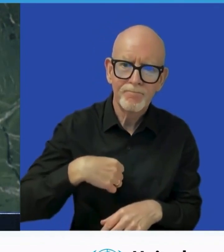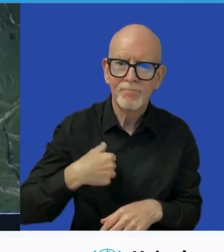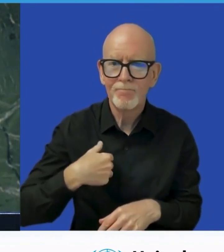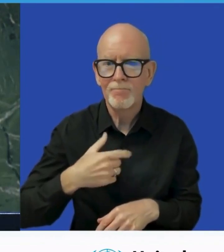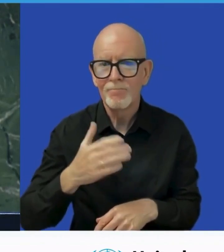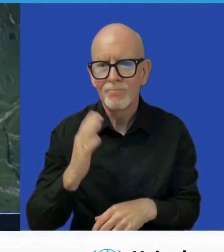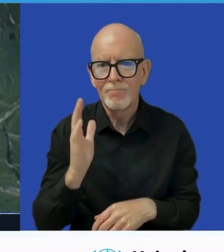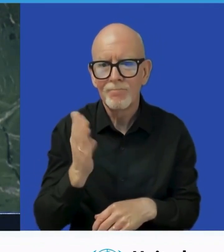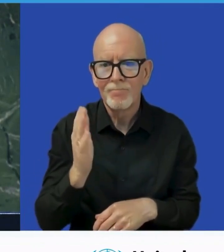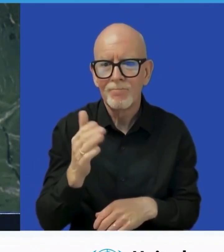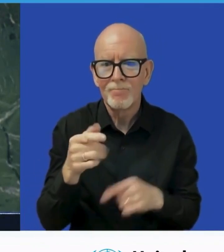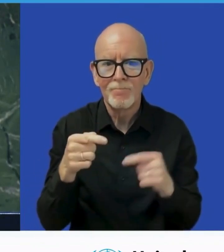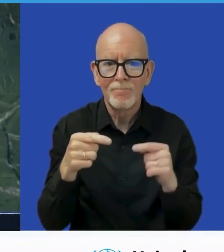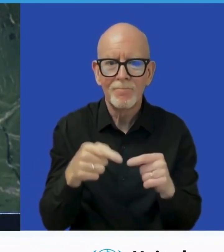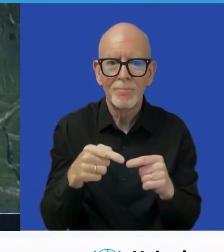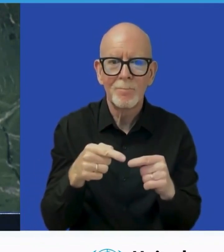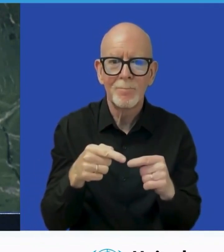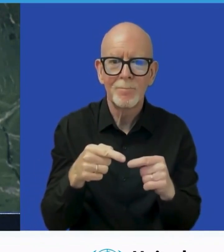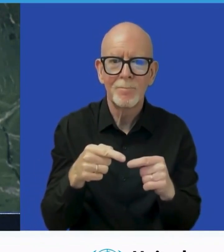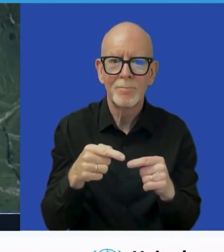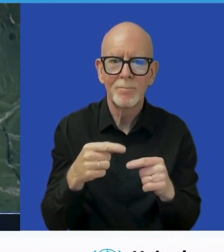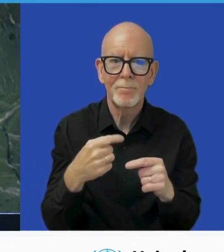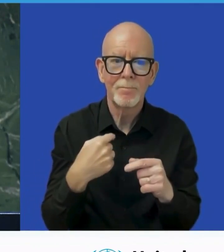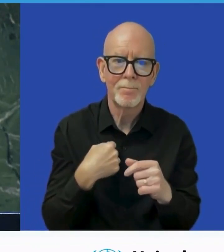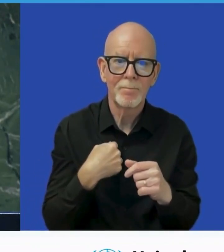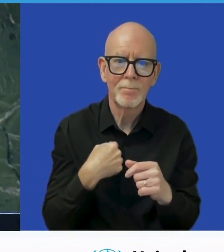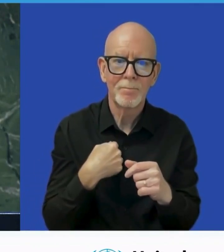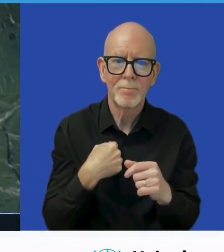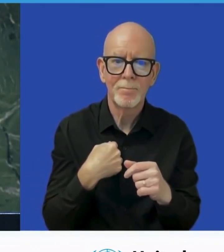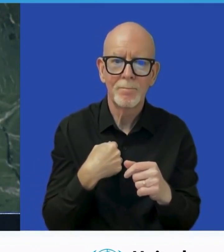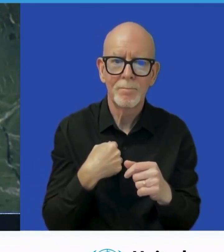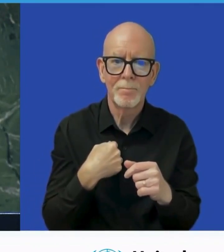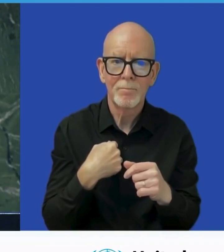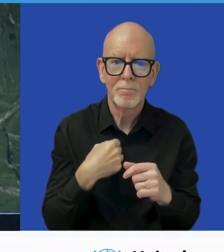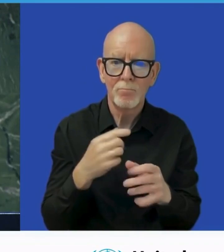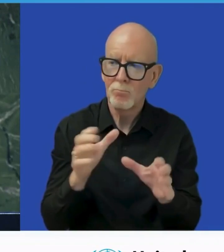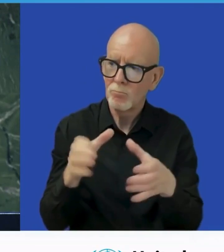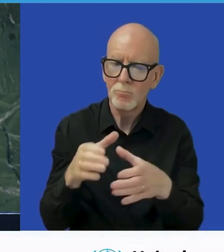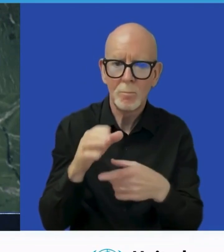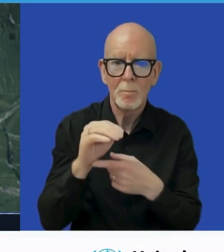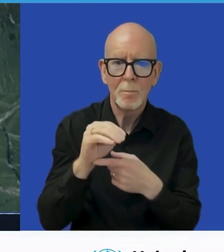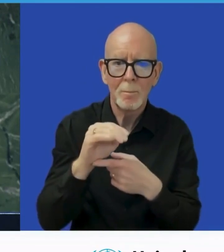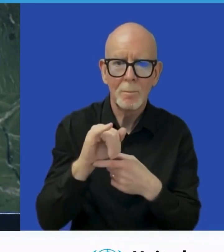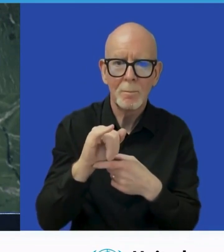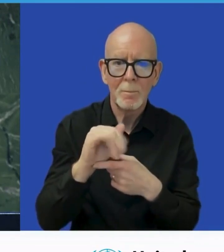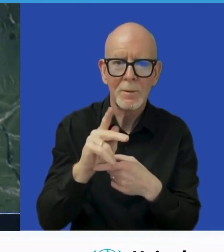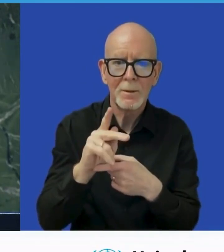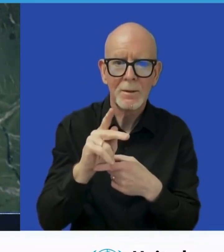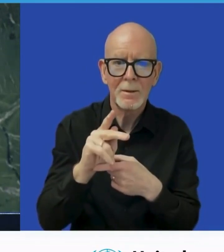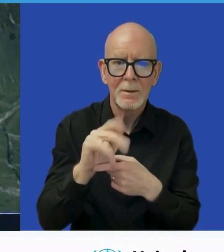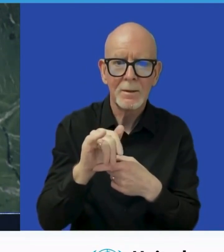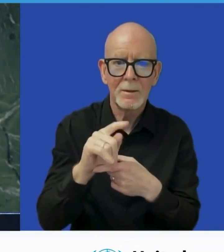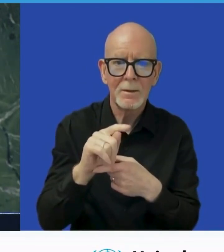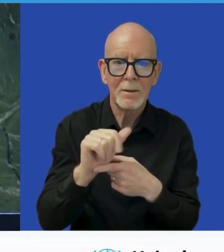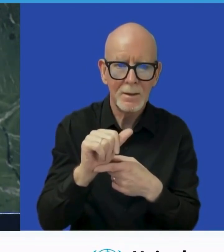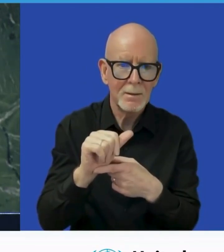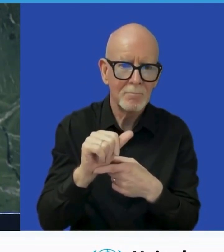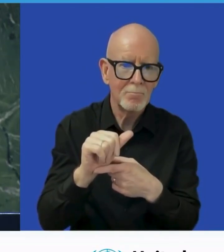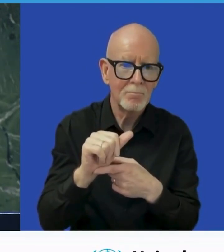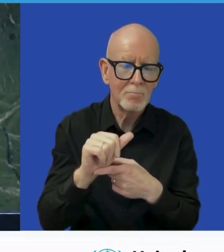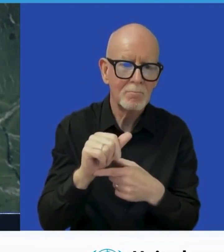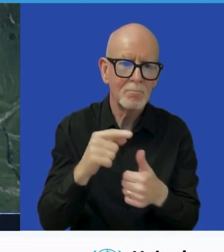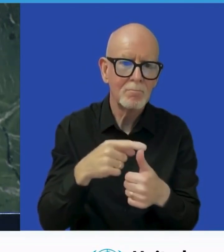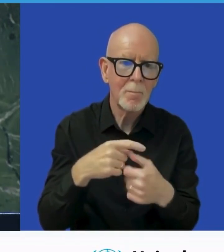Republic of Korea, Turkey, and Australia, at ECOSOC's High Level Political Forum